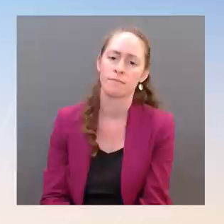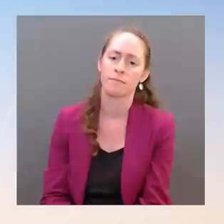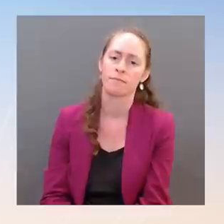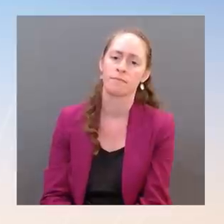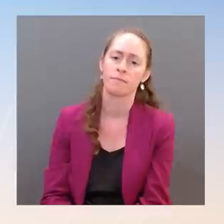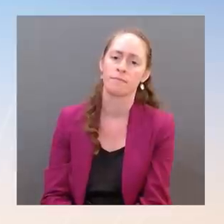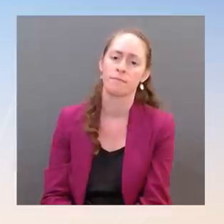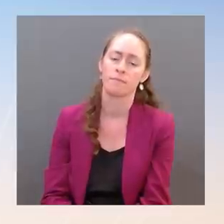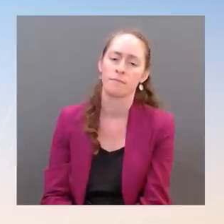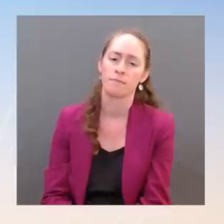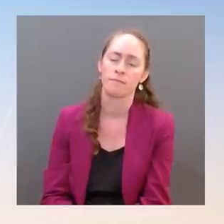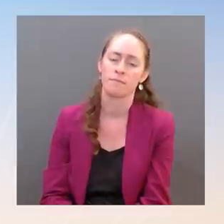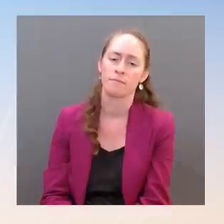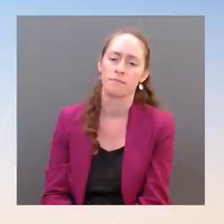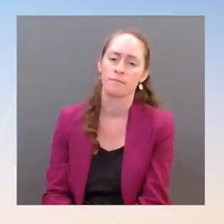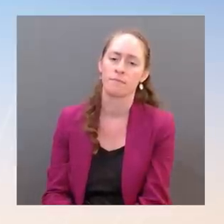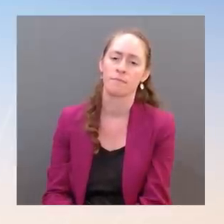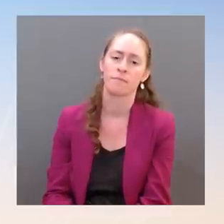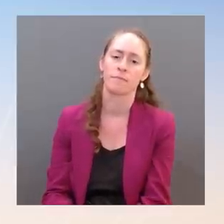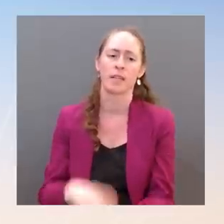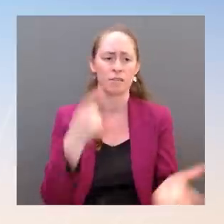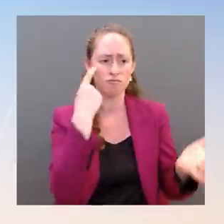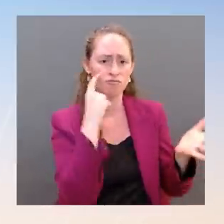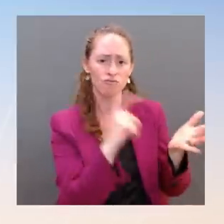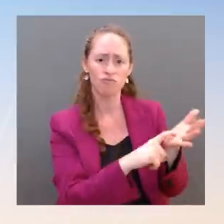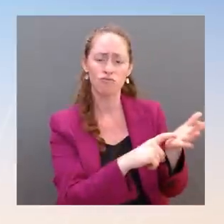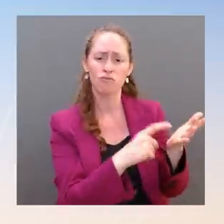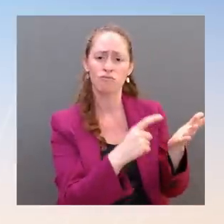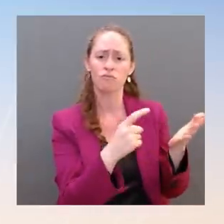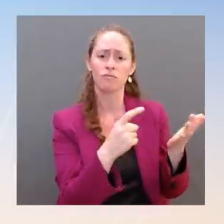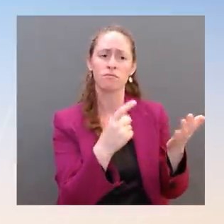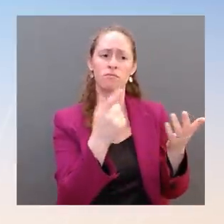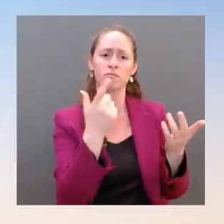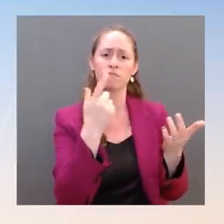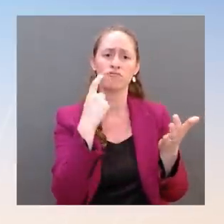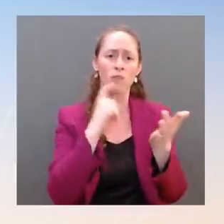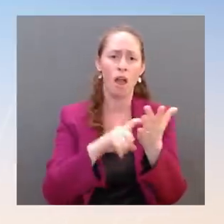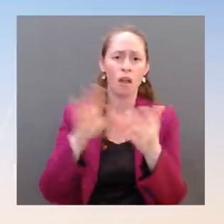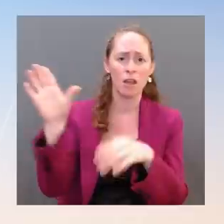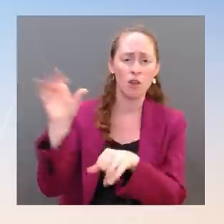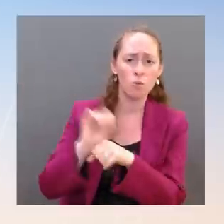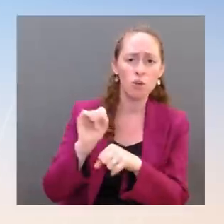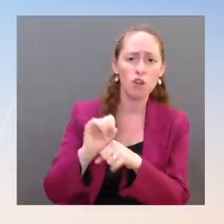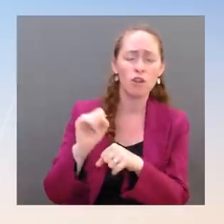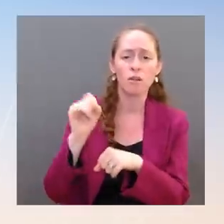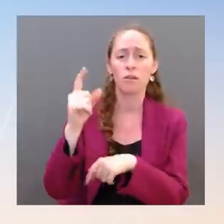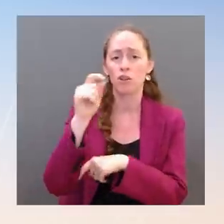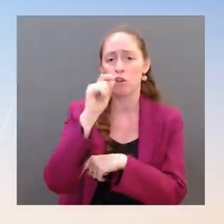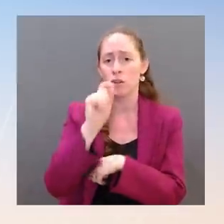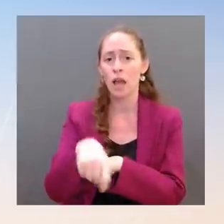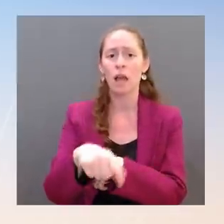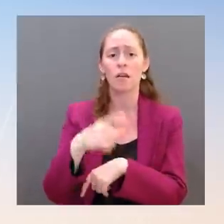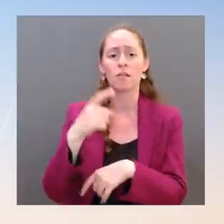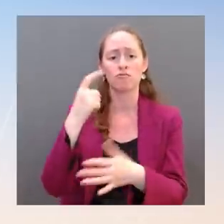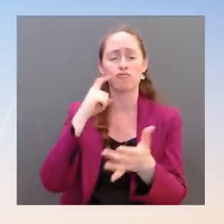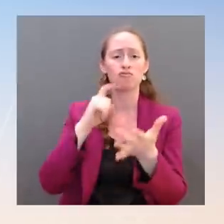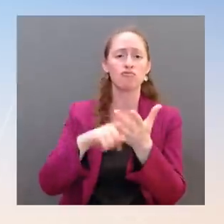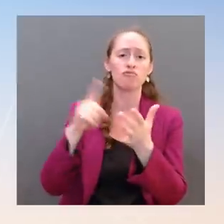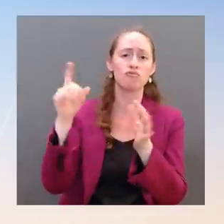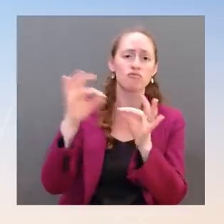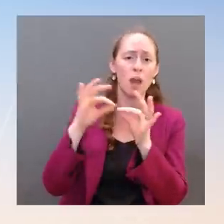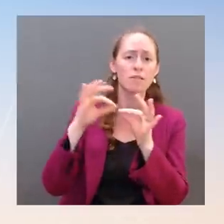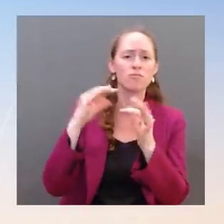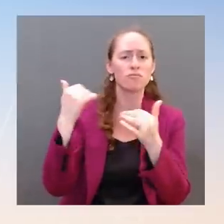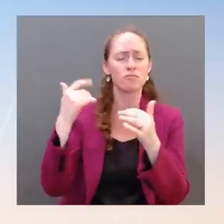McLeod praised President Biden's plan to lower health and care costs, elder care costs, child care costs, and prescription drug